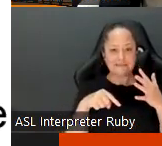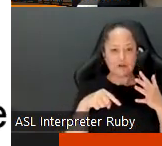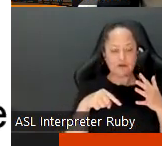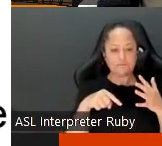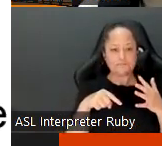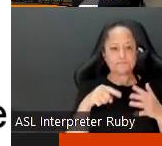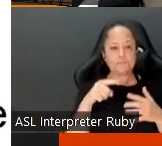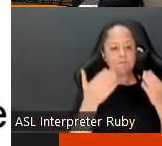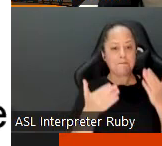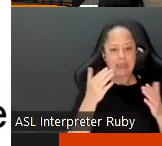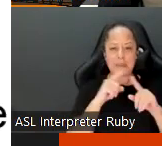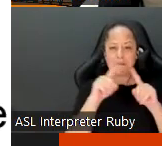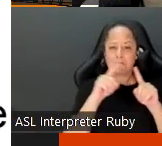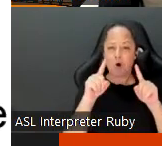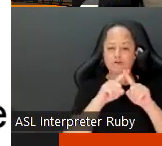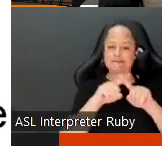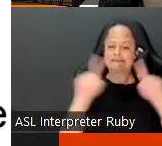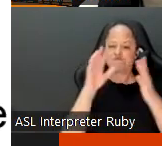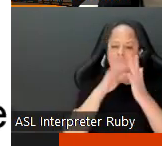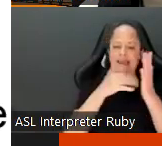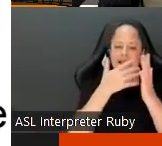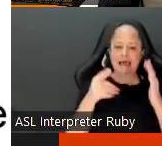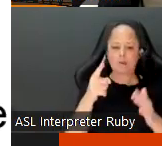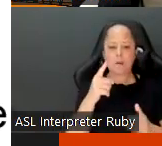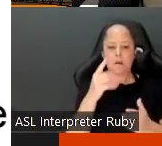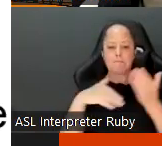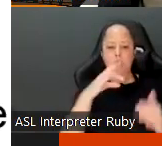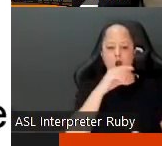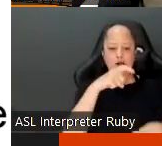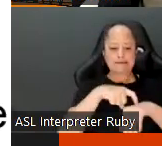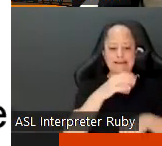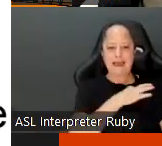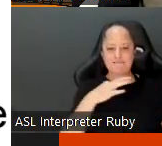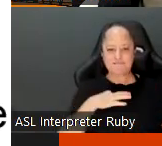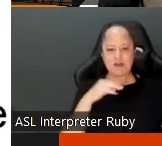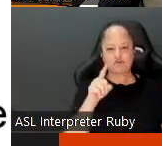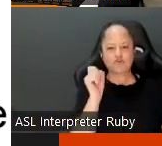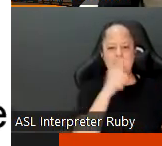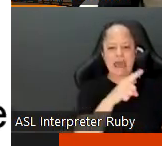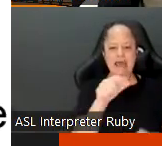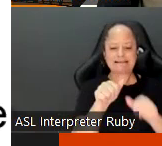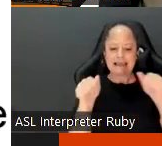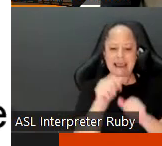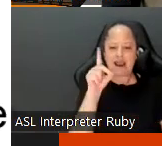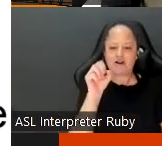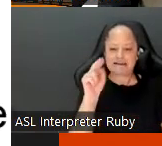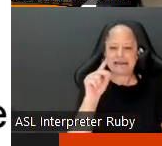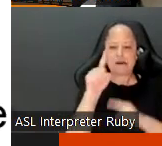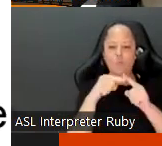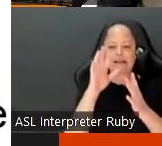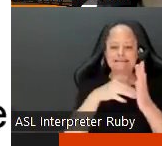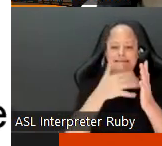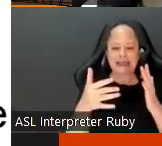note that you may be on multiple different calendars if you are a part-time faculty member and you should ask your area dean when you're scheduled for review